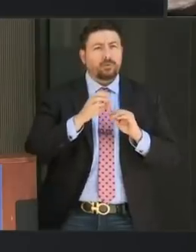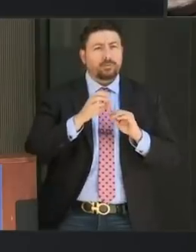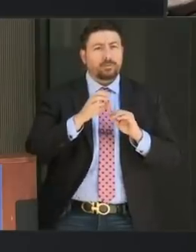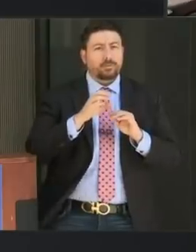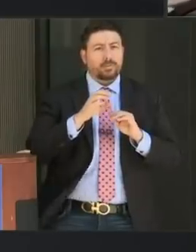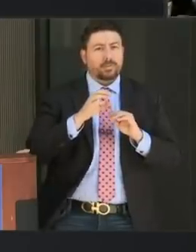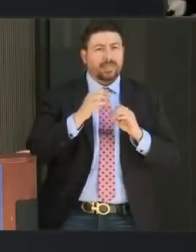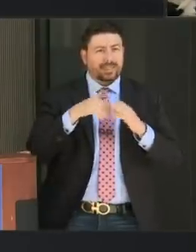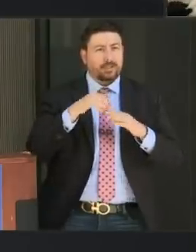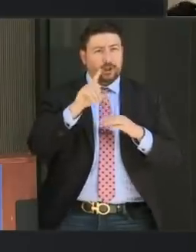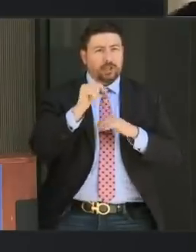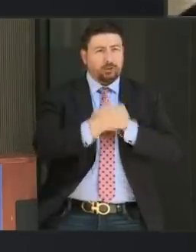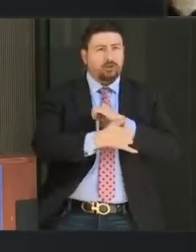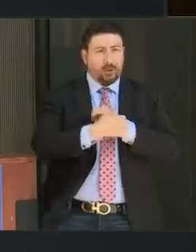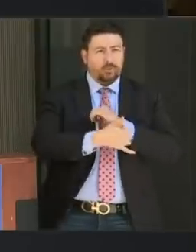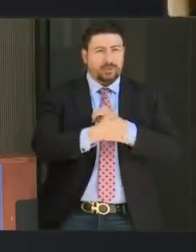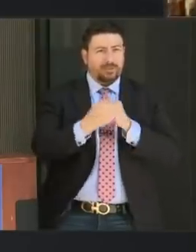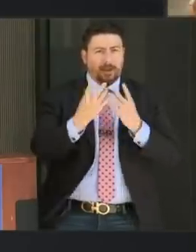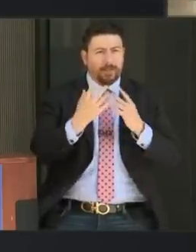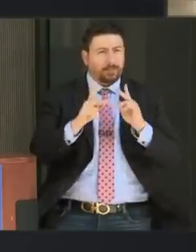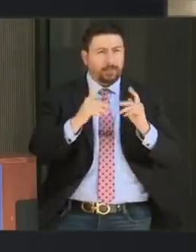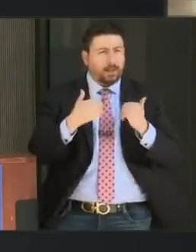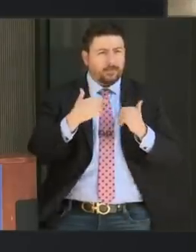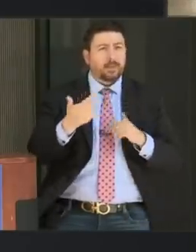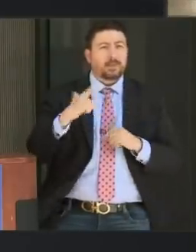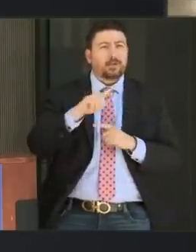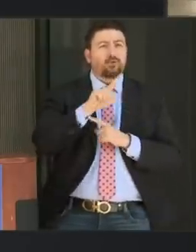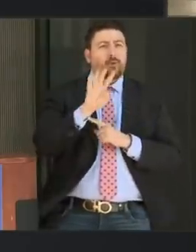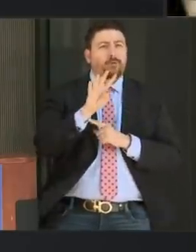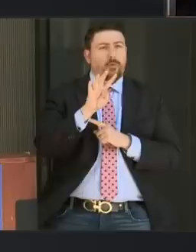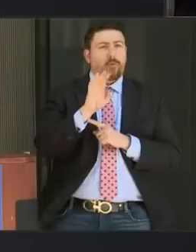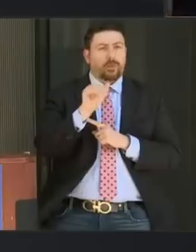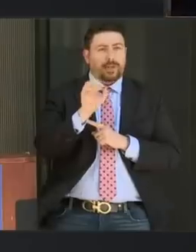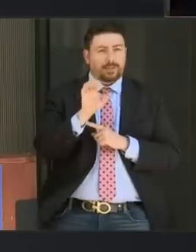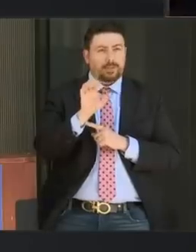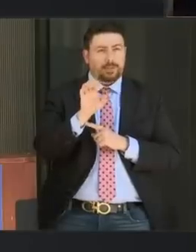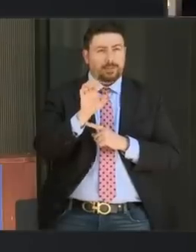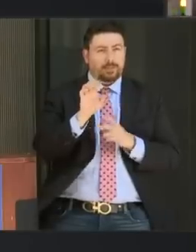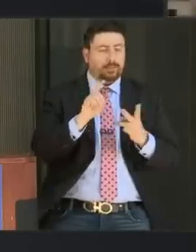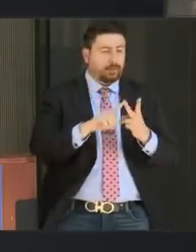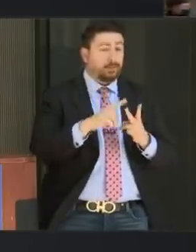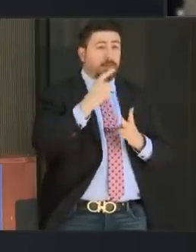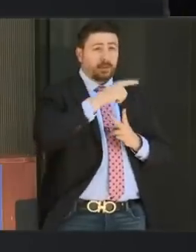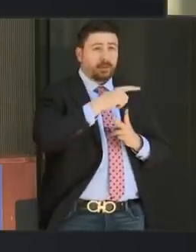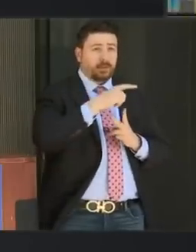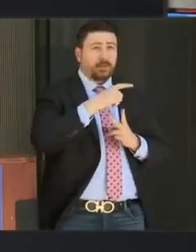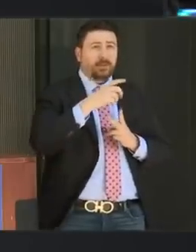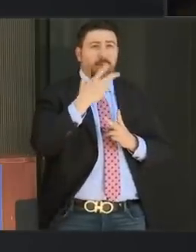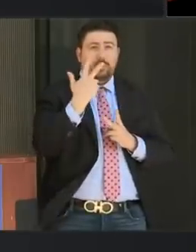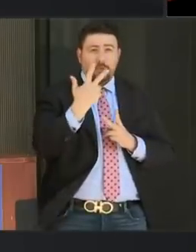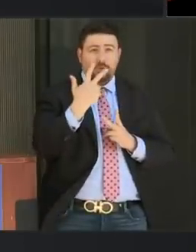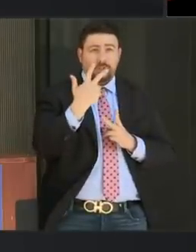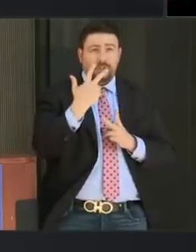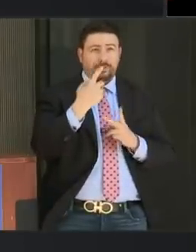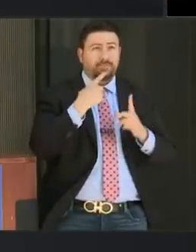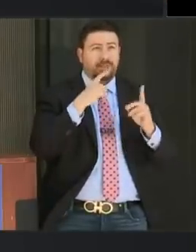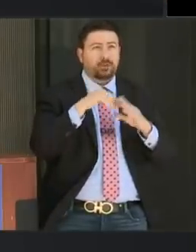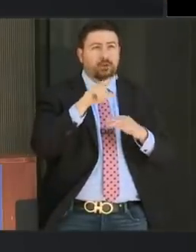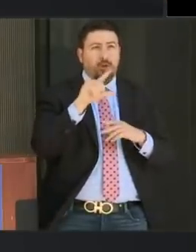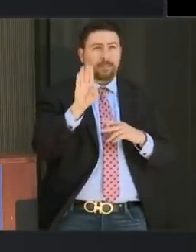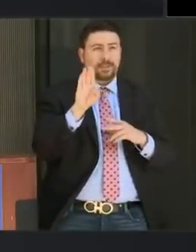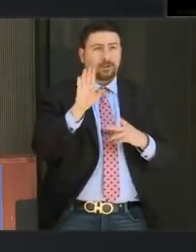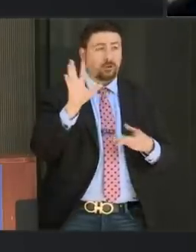county. Sure. There are 24 cases that we have reported and three cases that were announced by Long Beach. So the